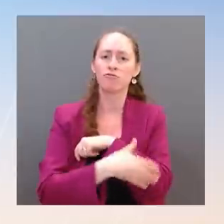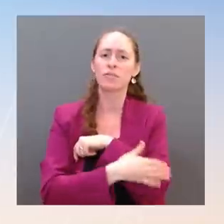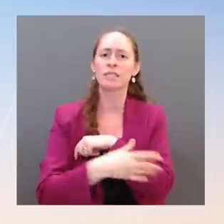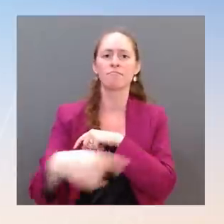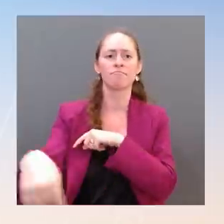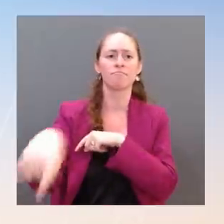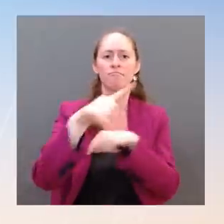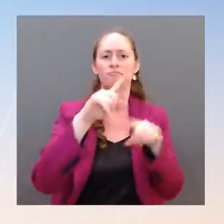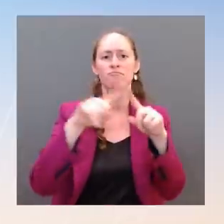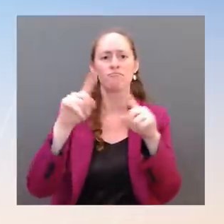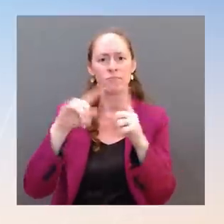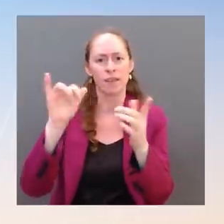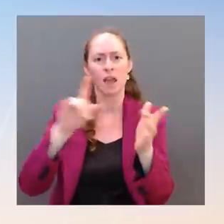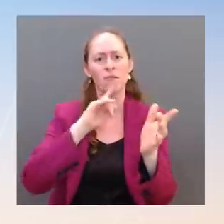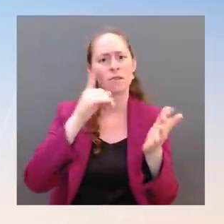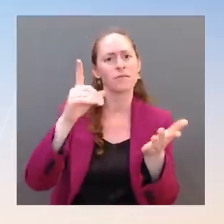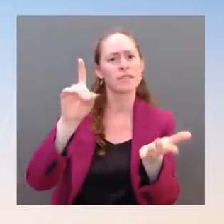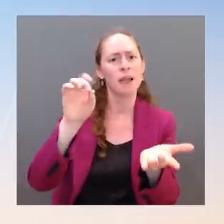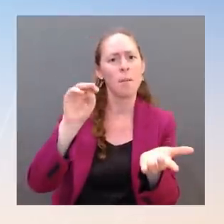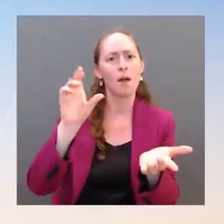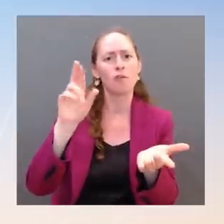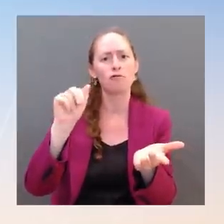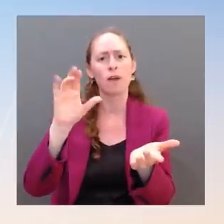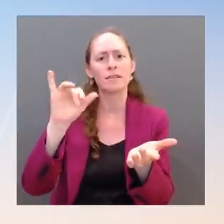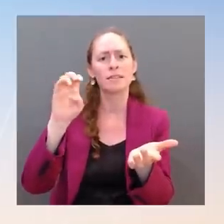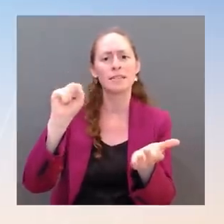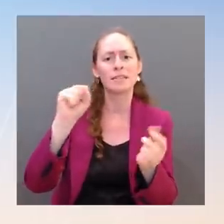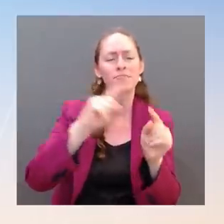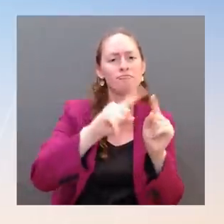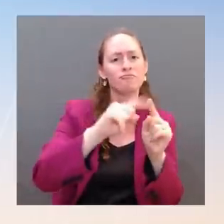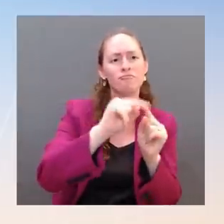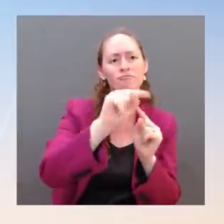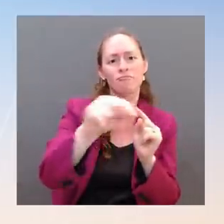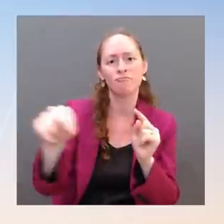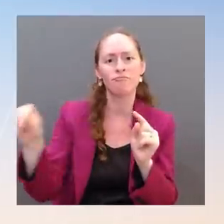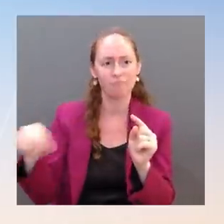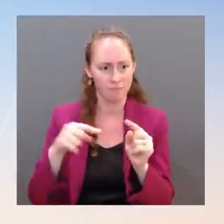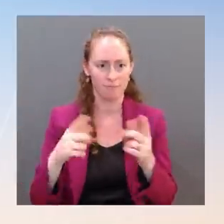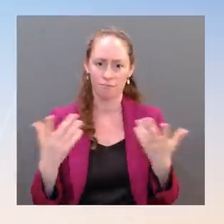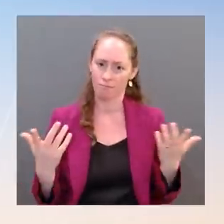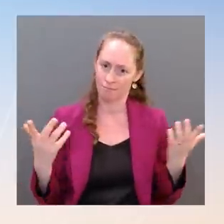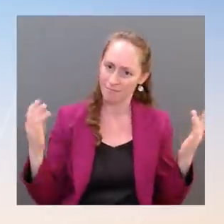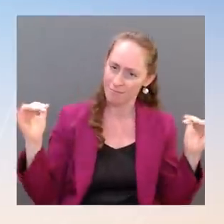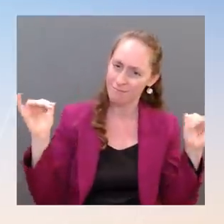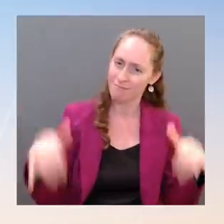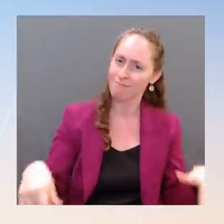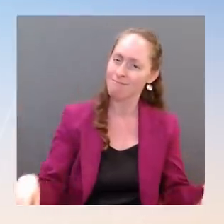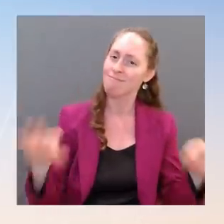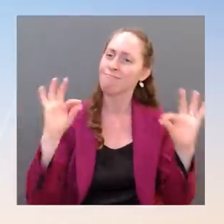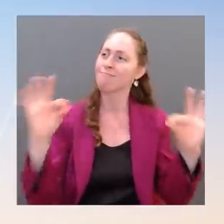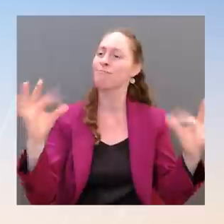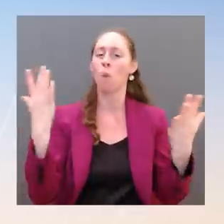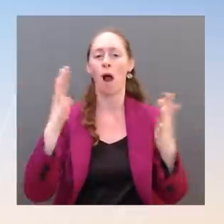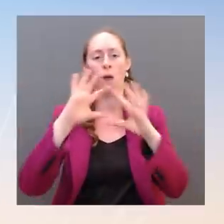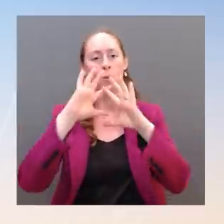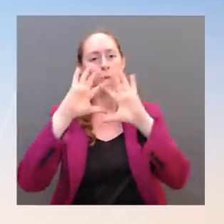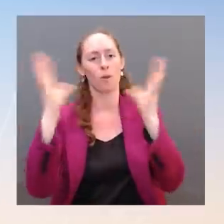strong, powerful, historic alliances. And we think putting that on display over four days,